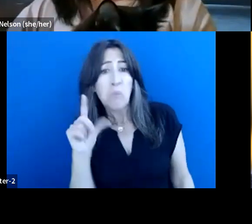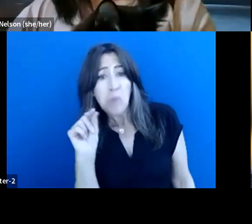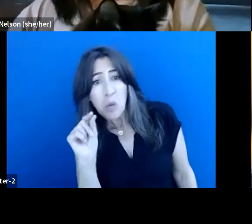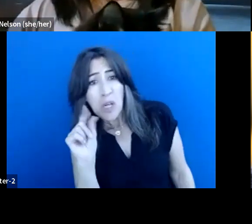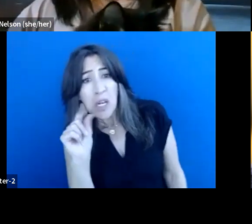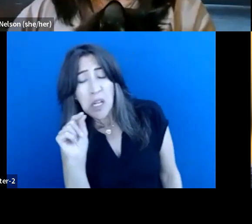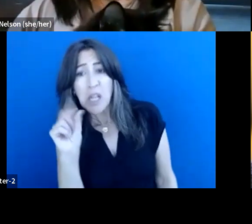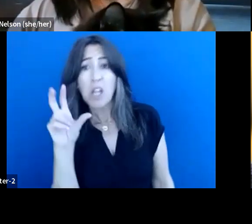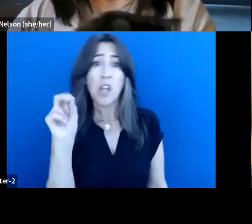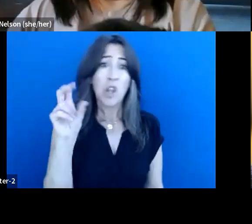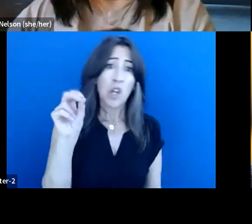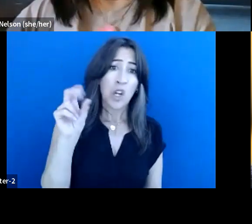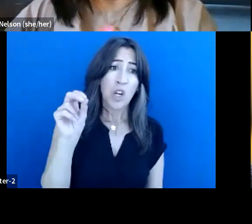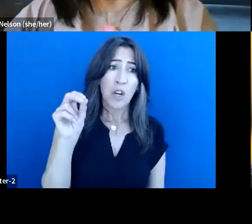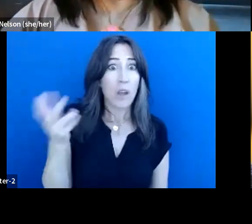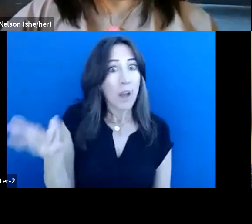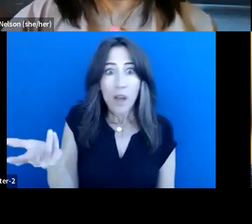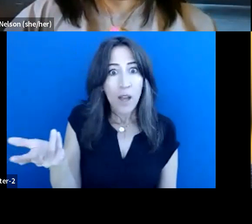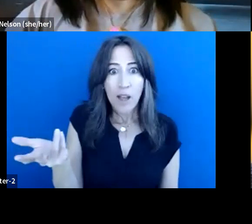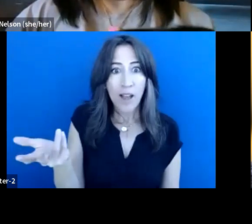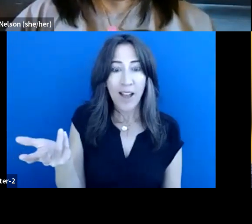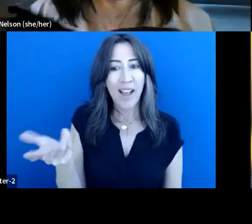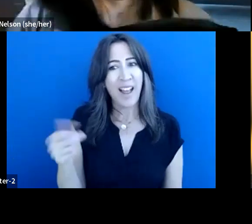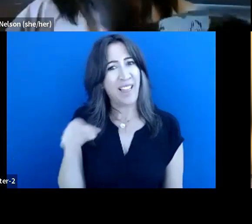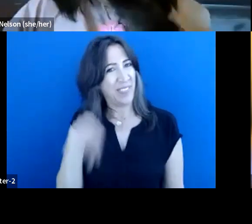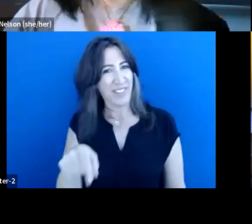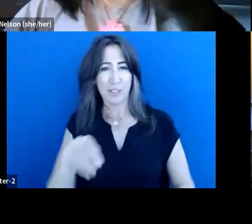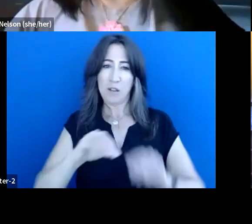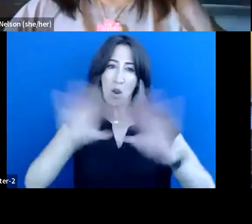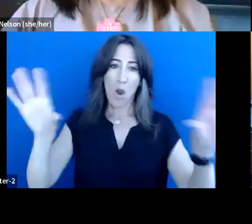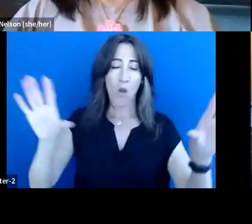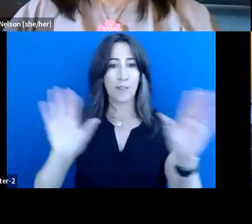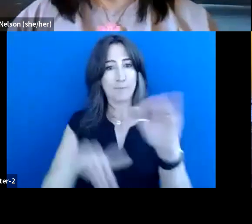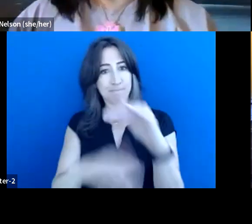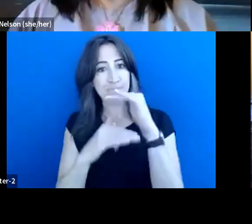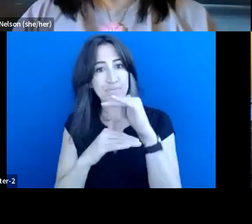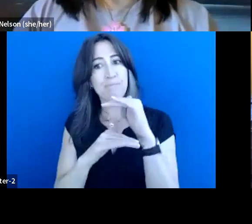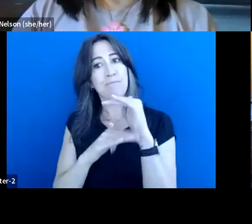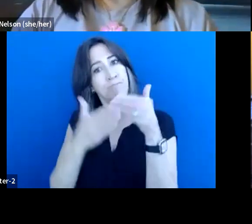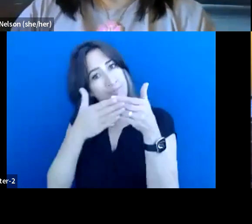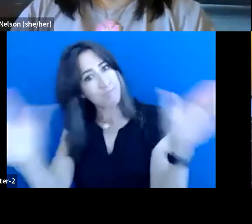but, but again, I mean, this, this is, this is, clear understanding of, um,